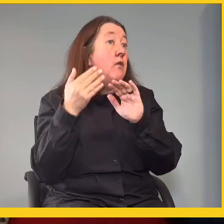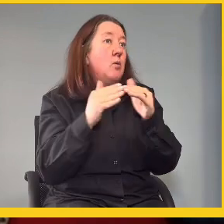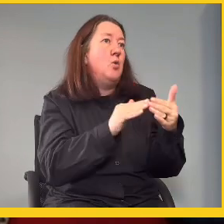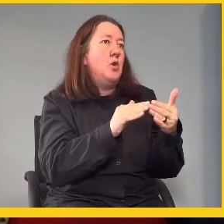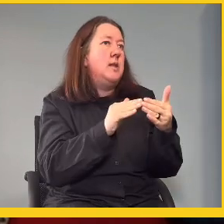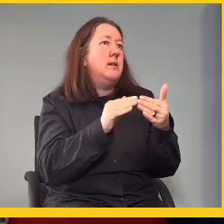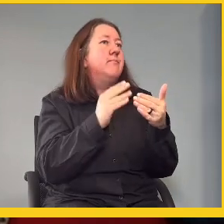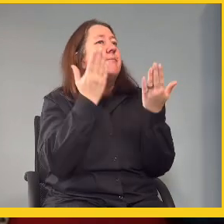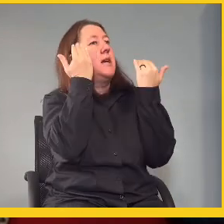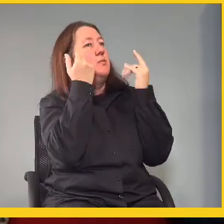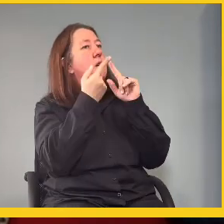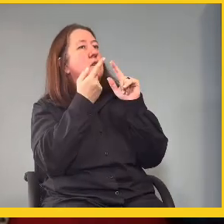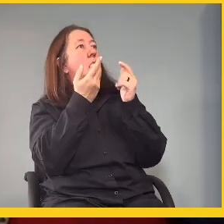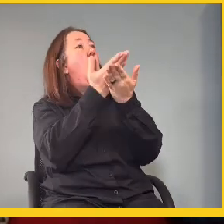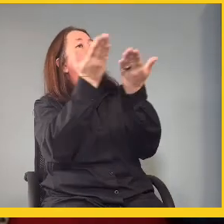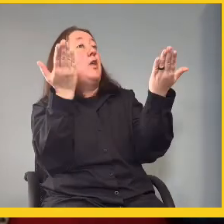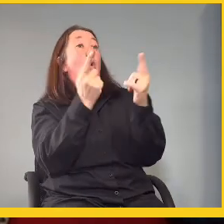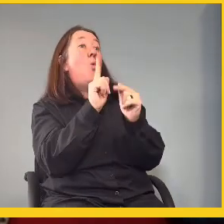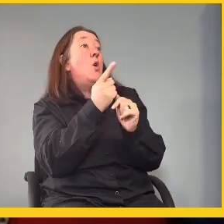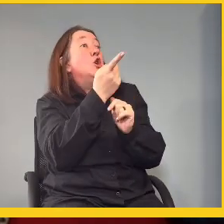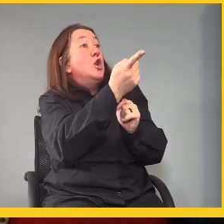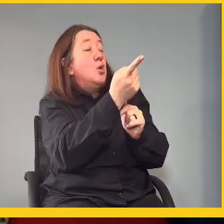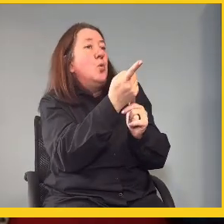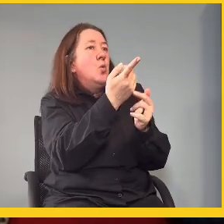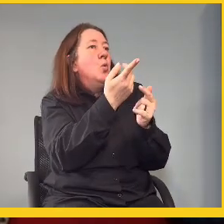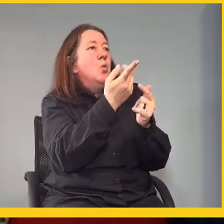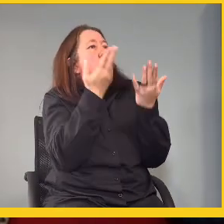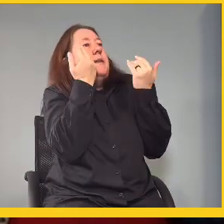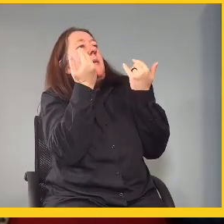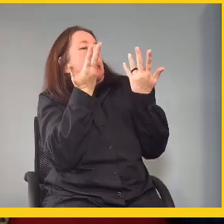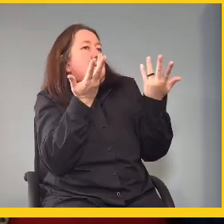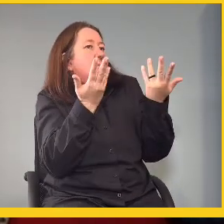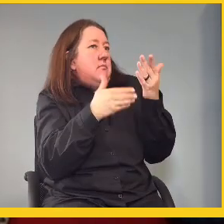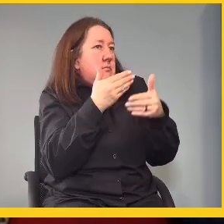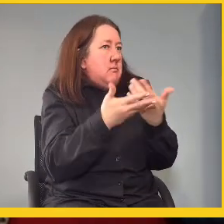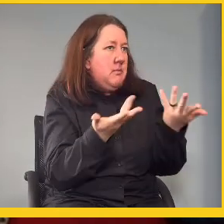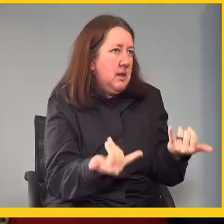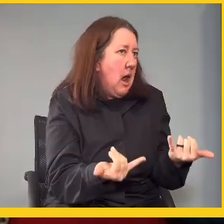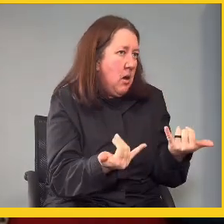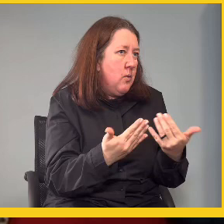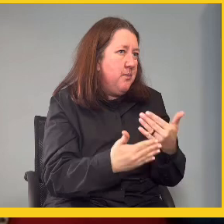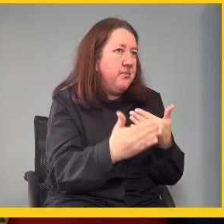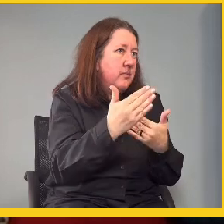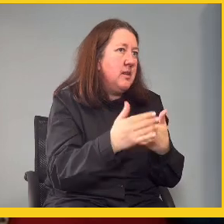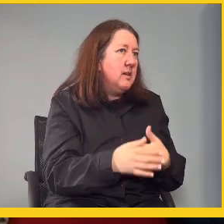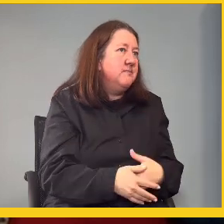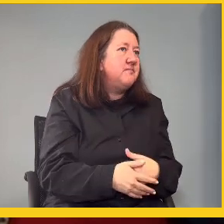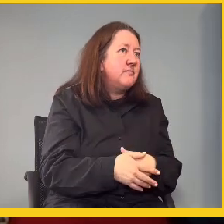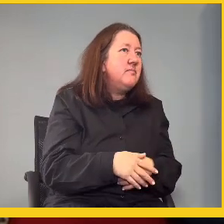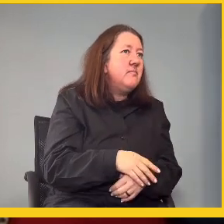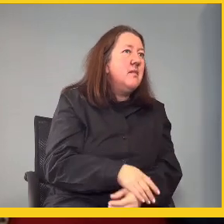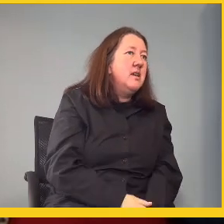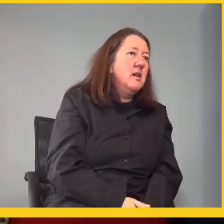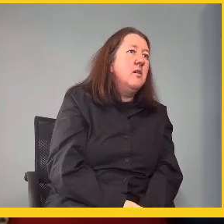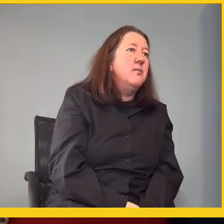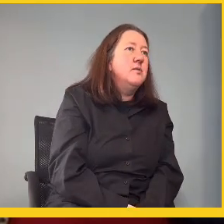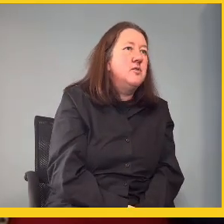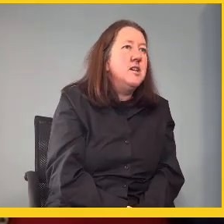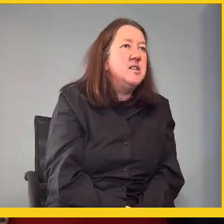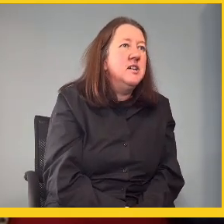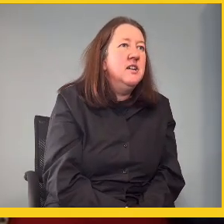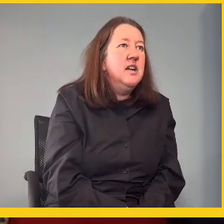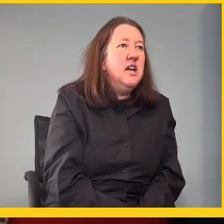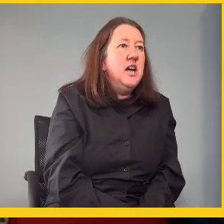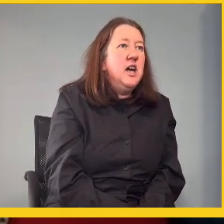community expect out there, or what you actually just expect, um, uh, as a, as a, as a member? Yeah,